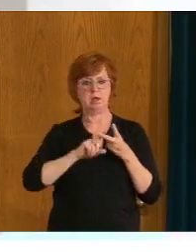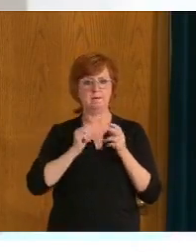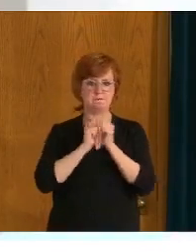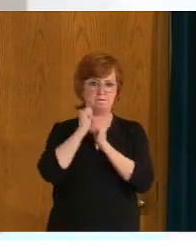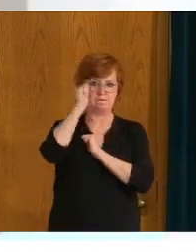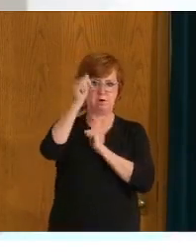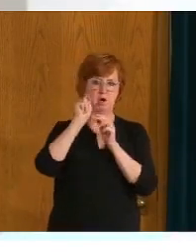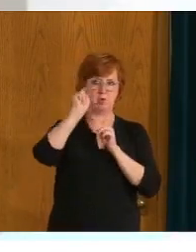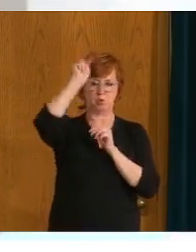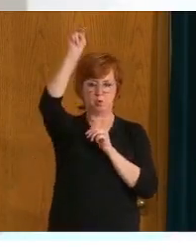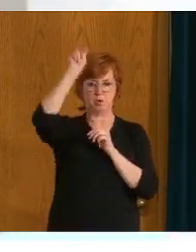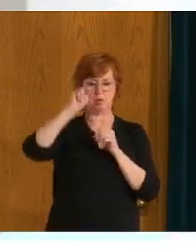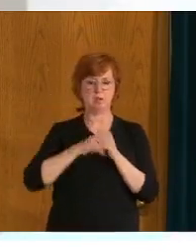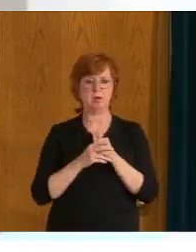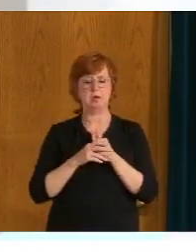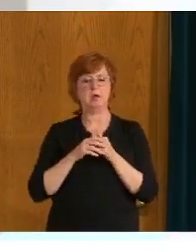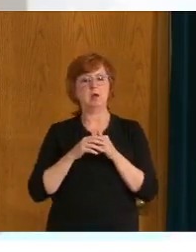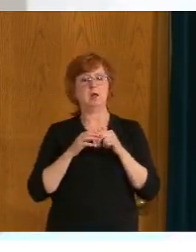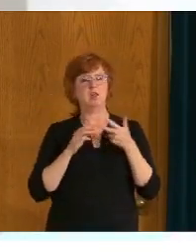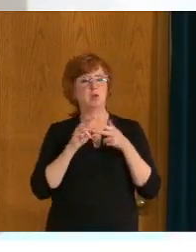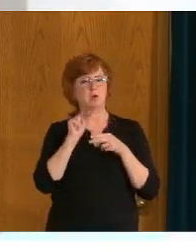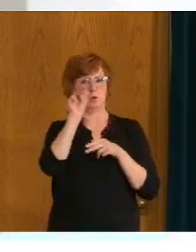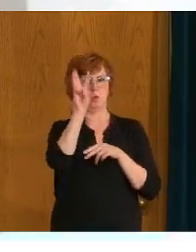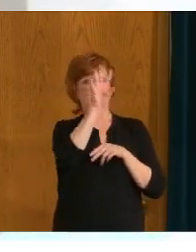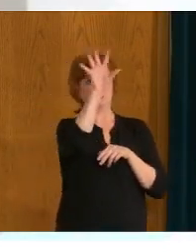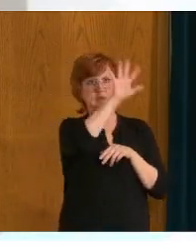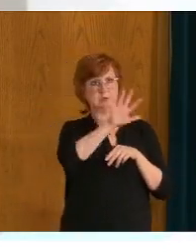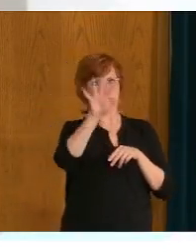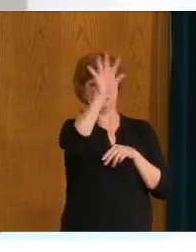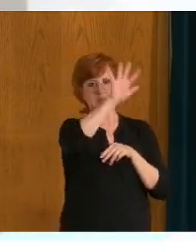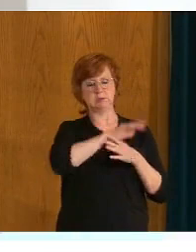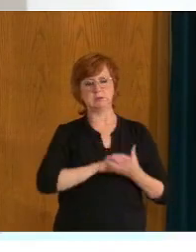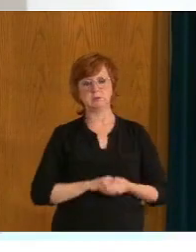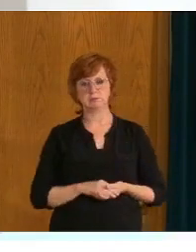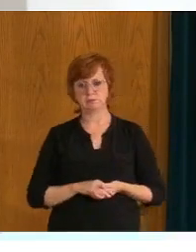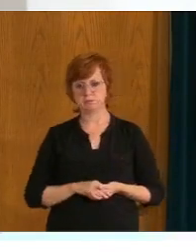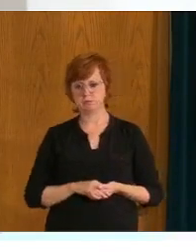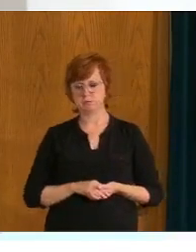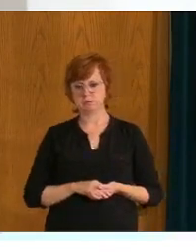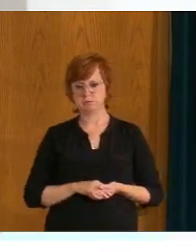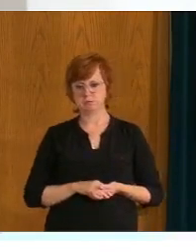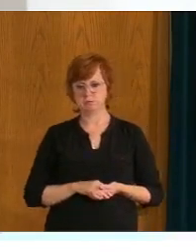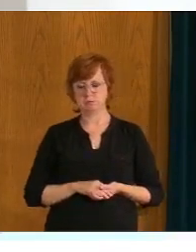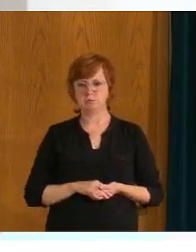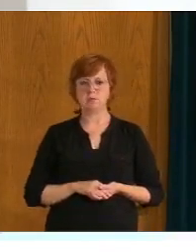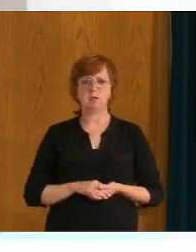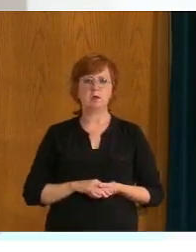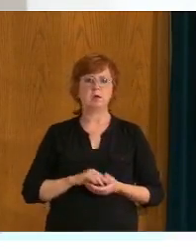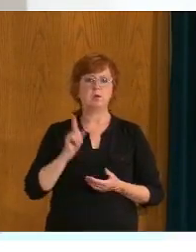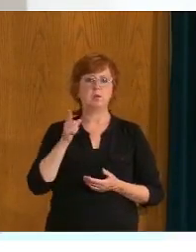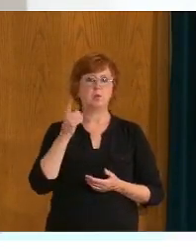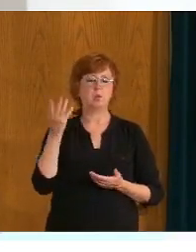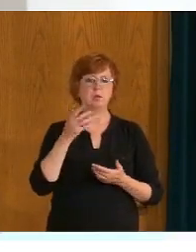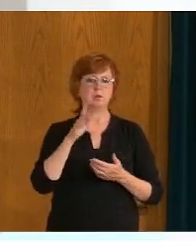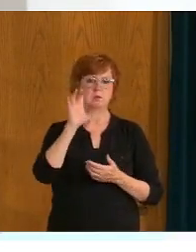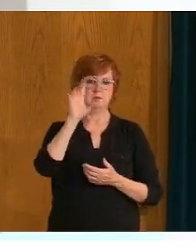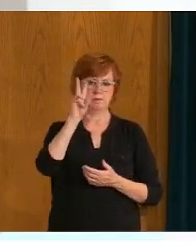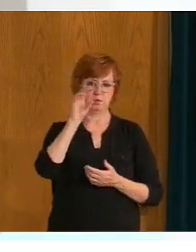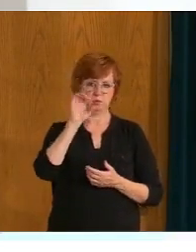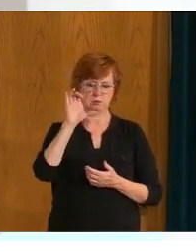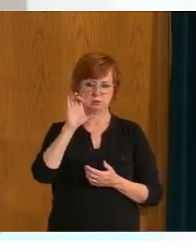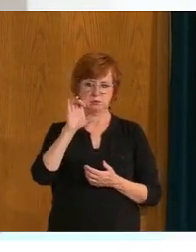north. Um, that's also now where we're increasingly seeing some of the new ways of concern, the, um, the,